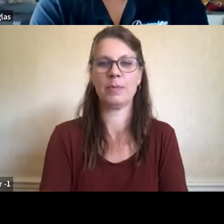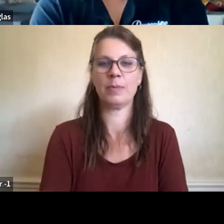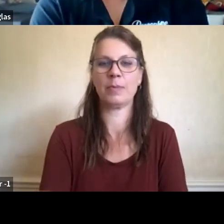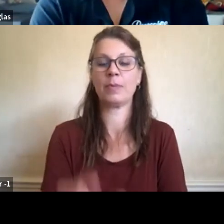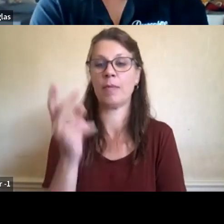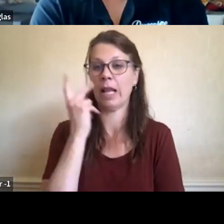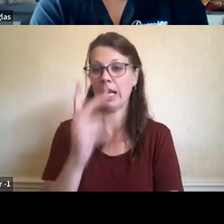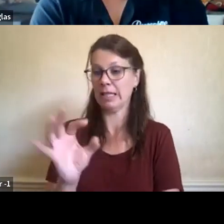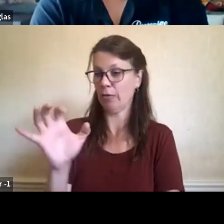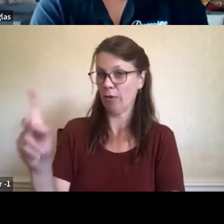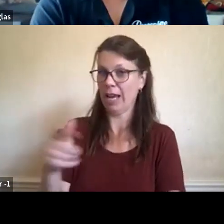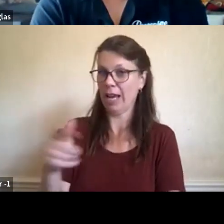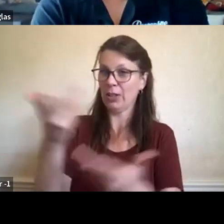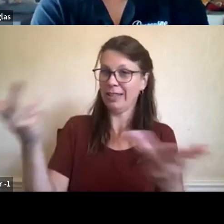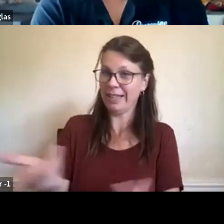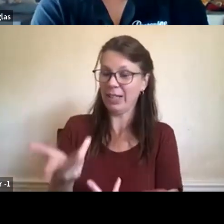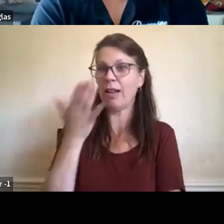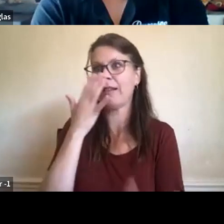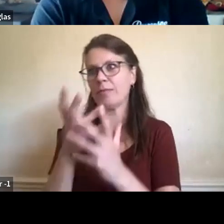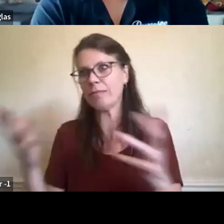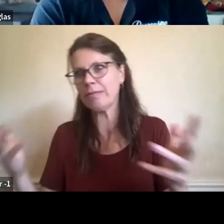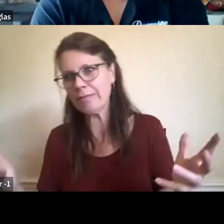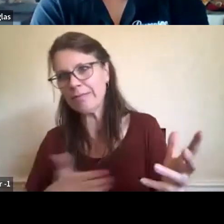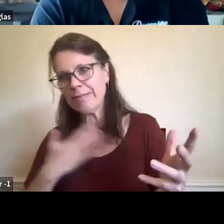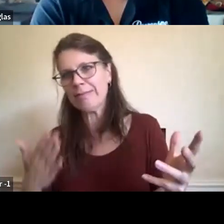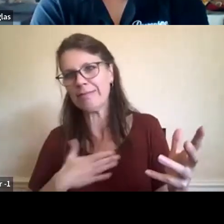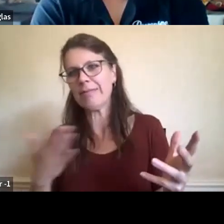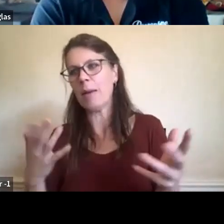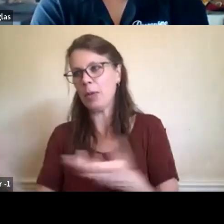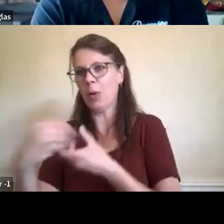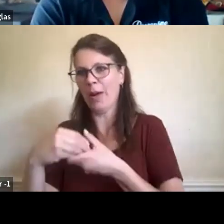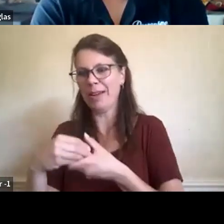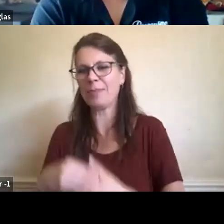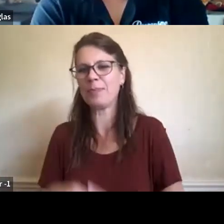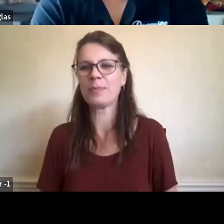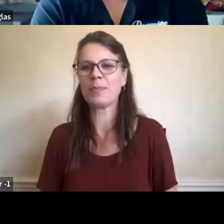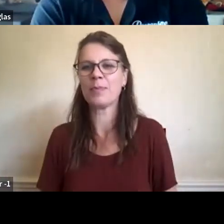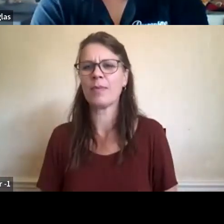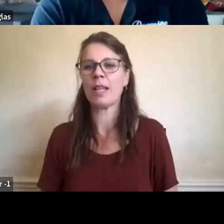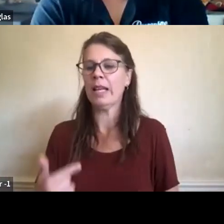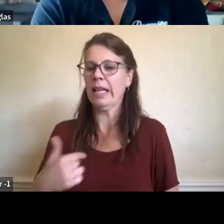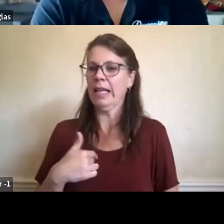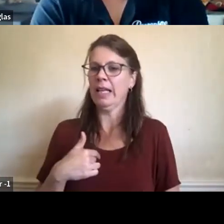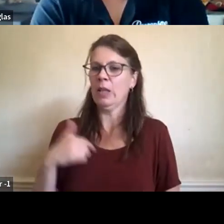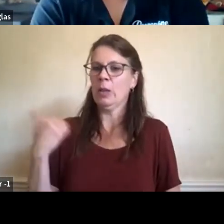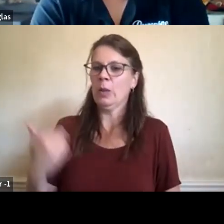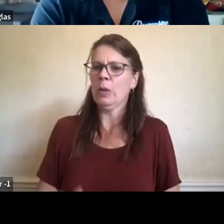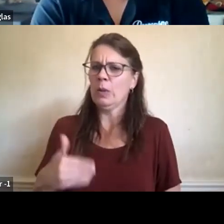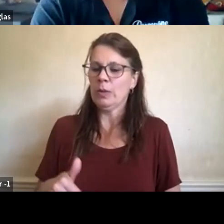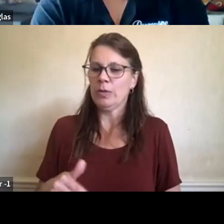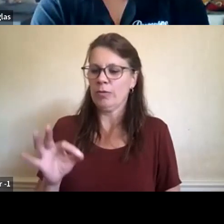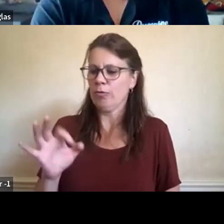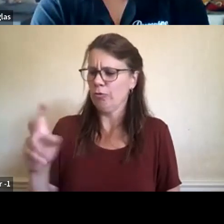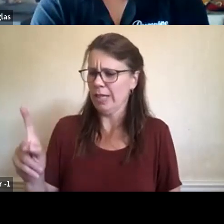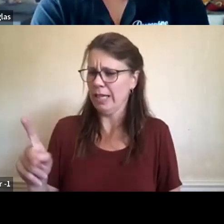Thank you. I'm glad that you're able to make it. Frank, we're just so incredibly inspired by the work that you've been doing